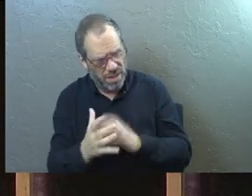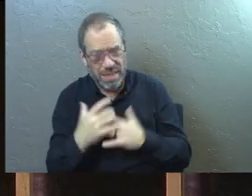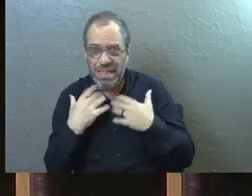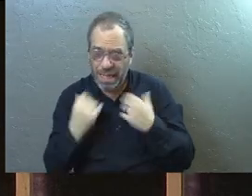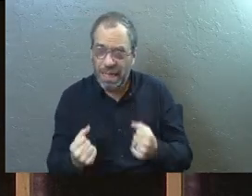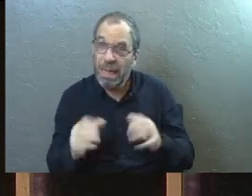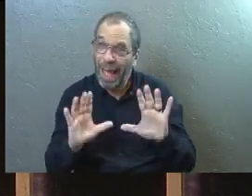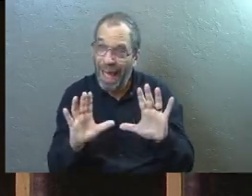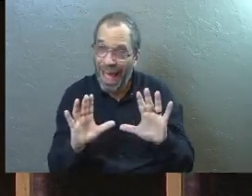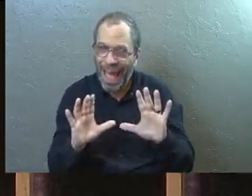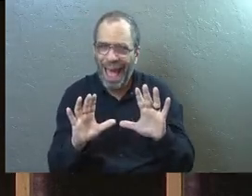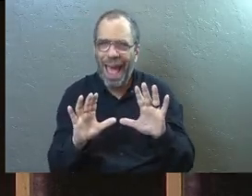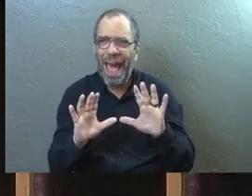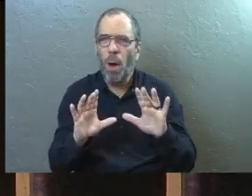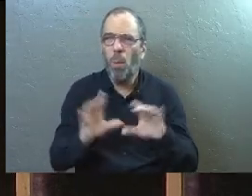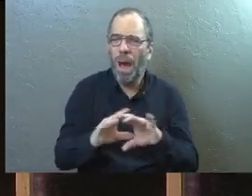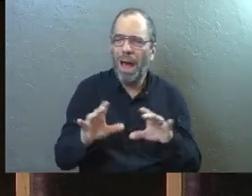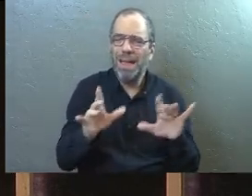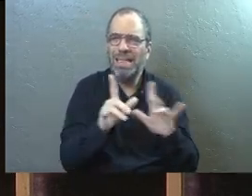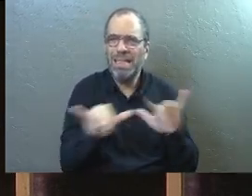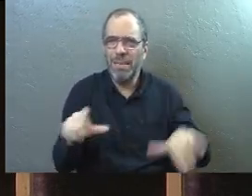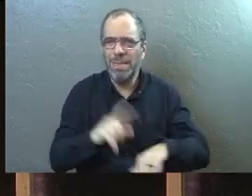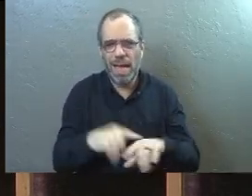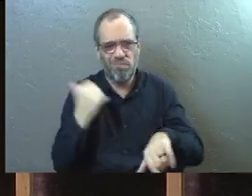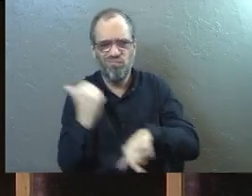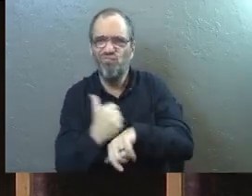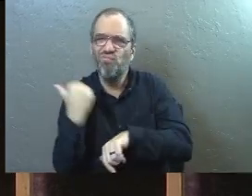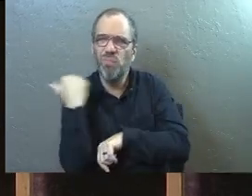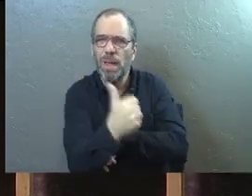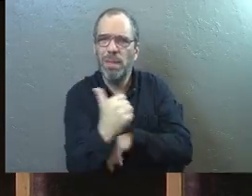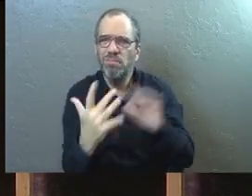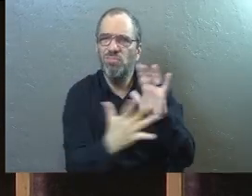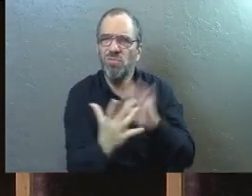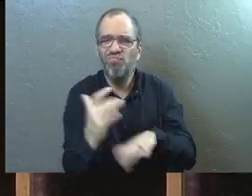healing ability while simultaneously accusing him.